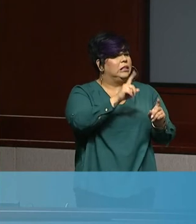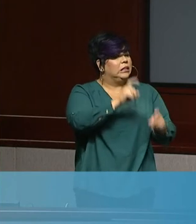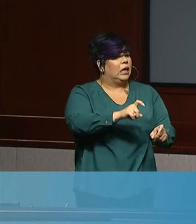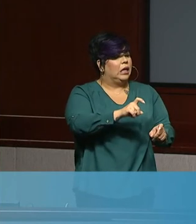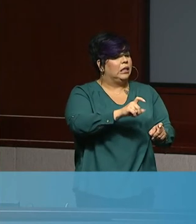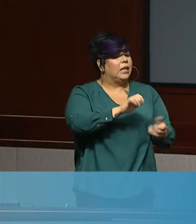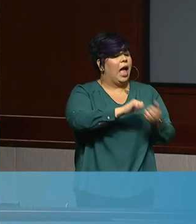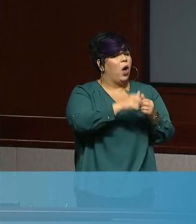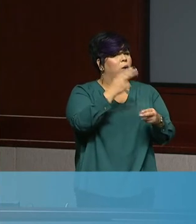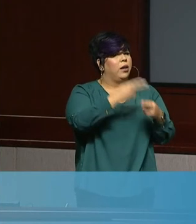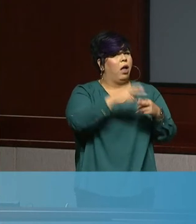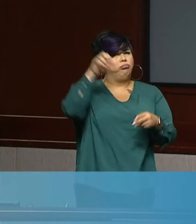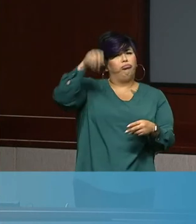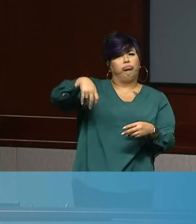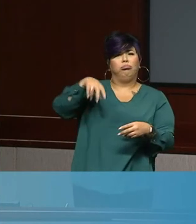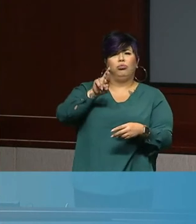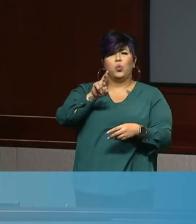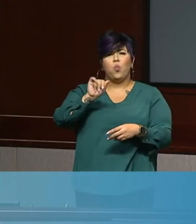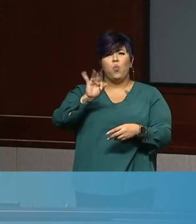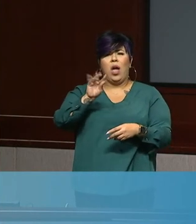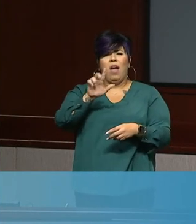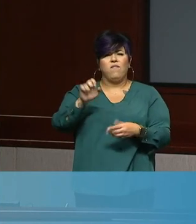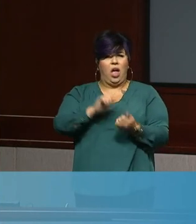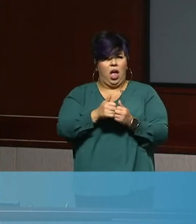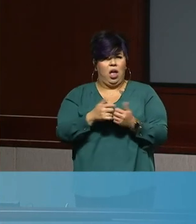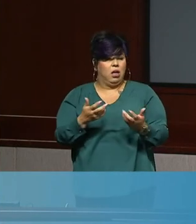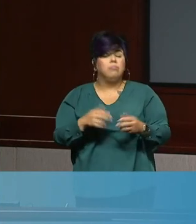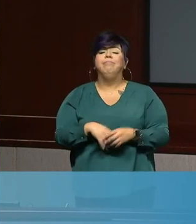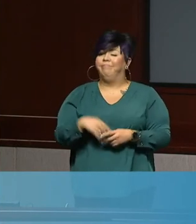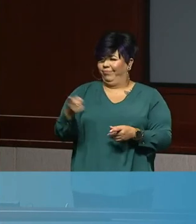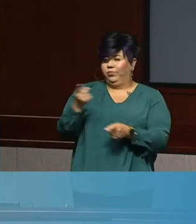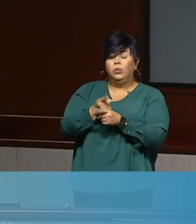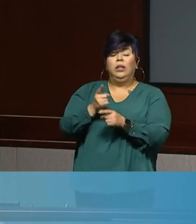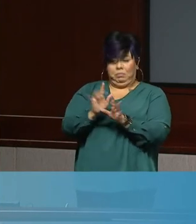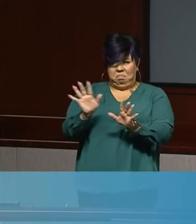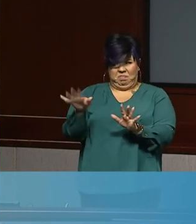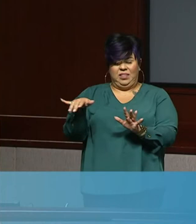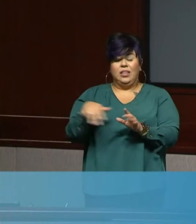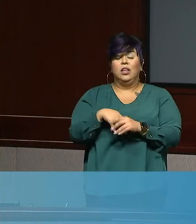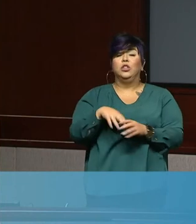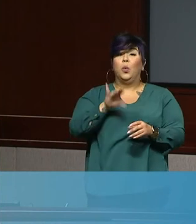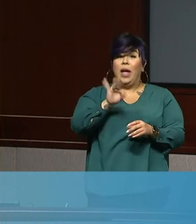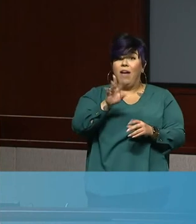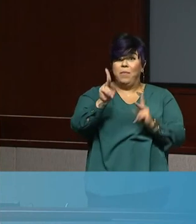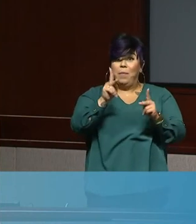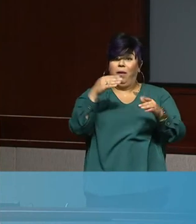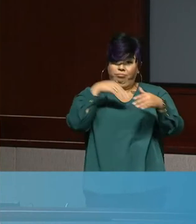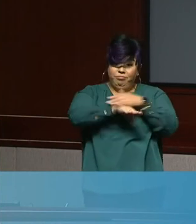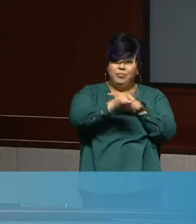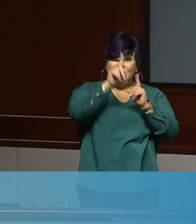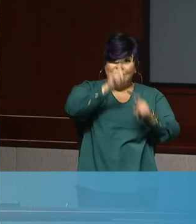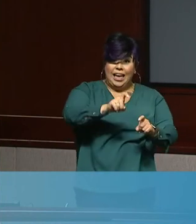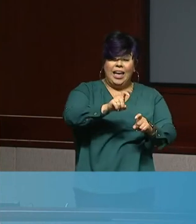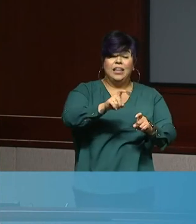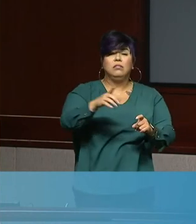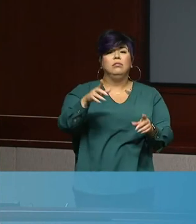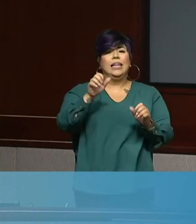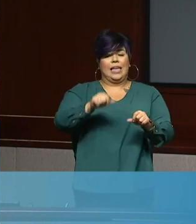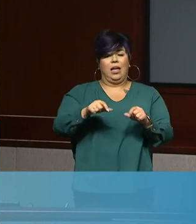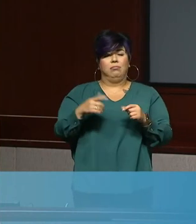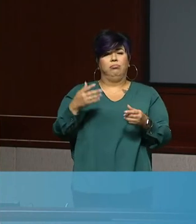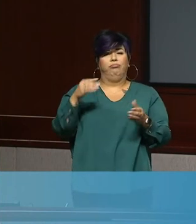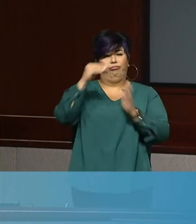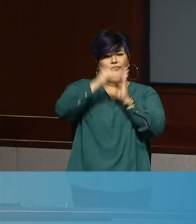enter this raffle? Yeah. So people go get tested and you can submit your, uh, proof name and proof of test